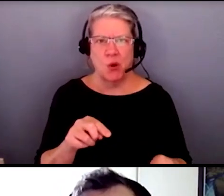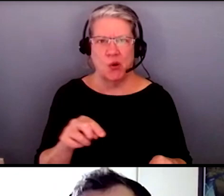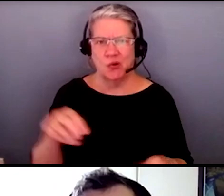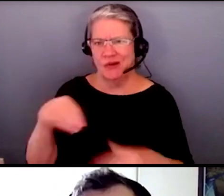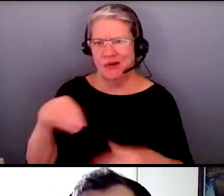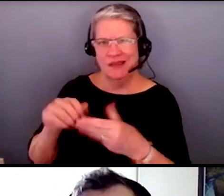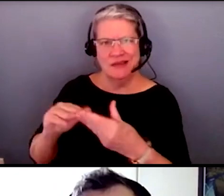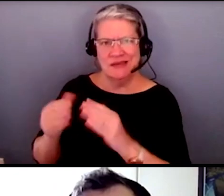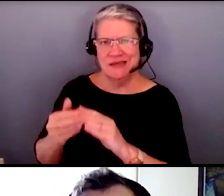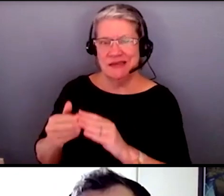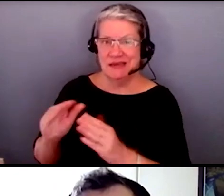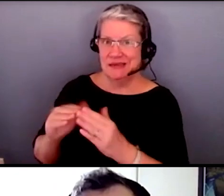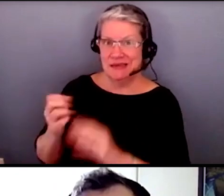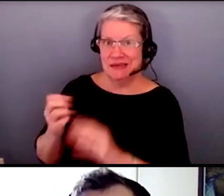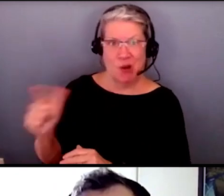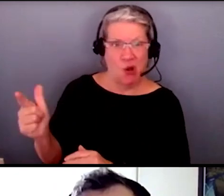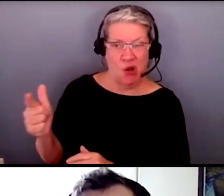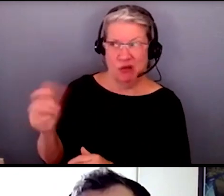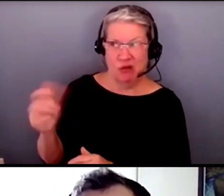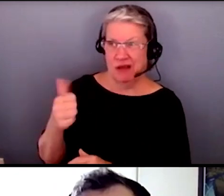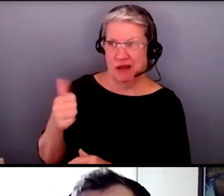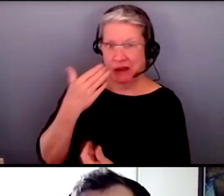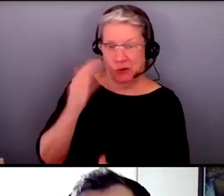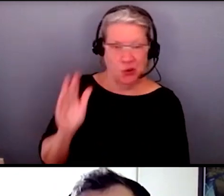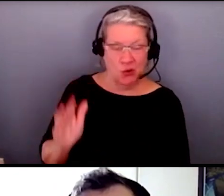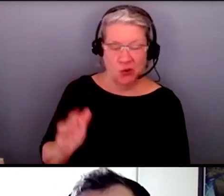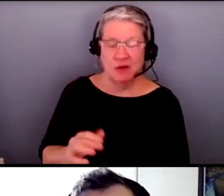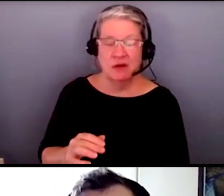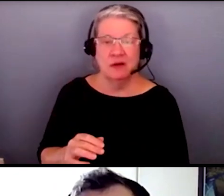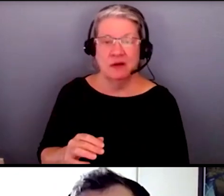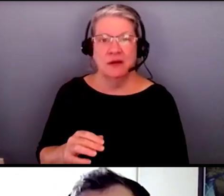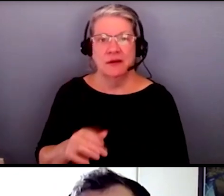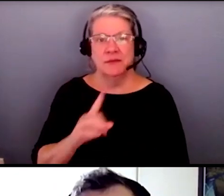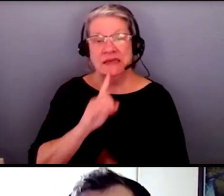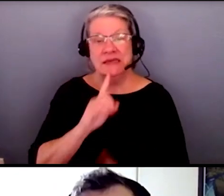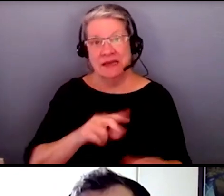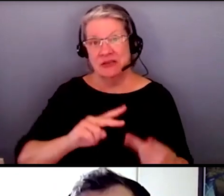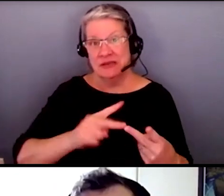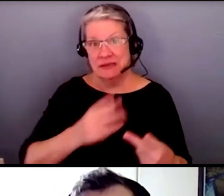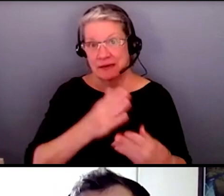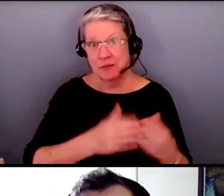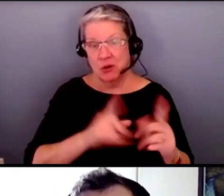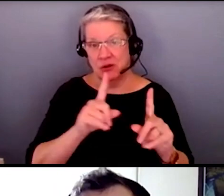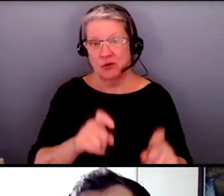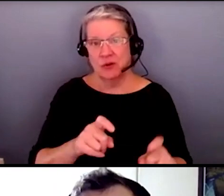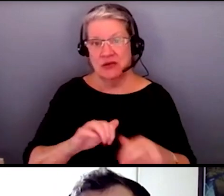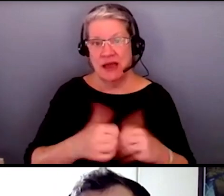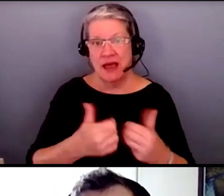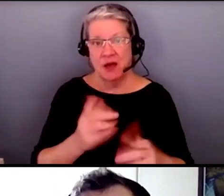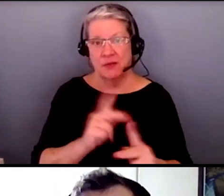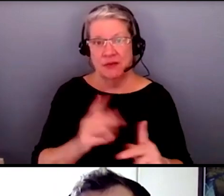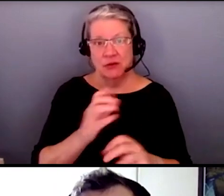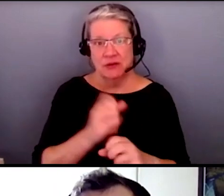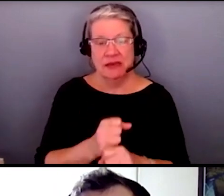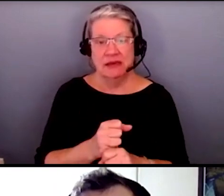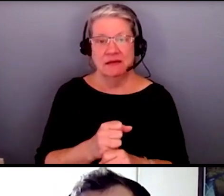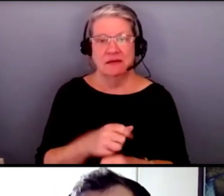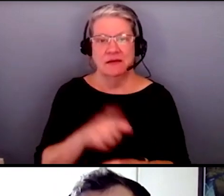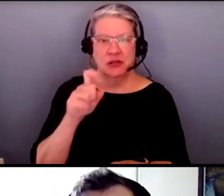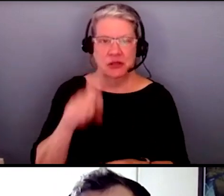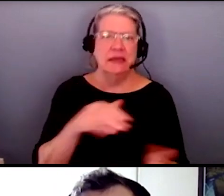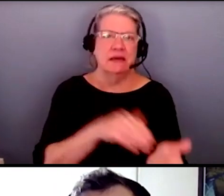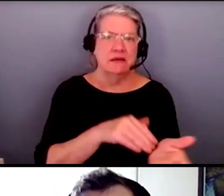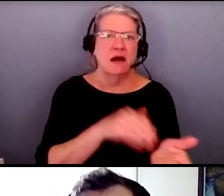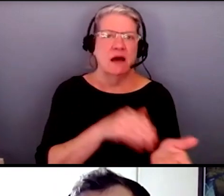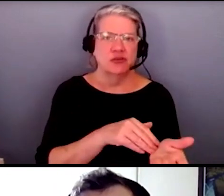if it's city hall or elsewhere but to answer your second part of the question how people get you need you need a doctor